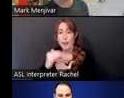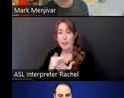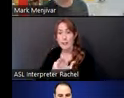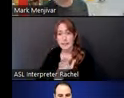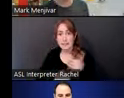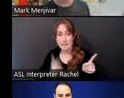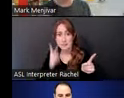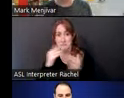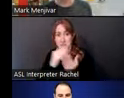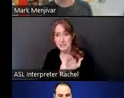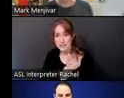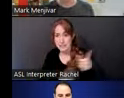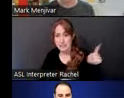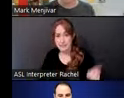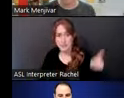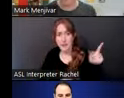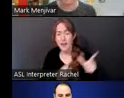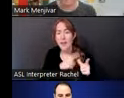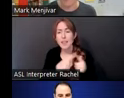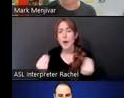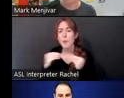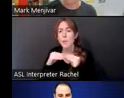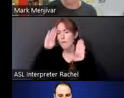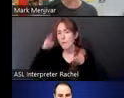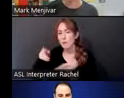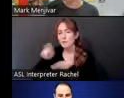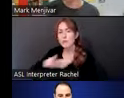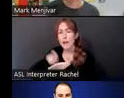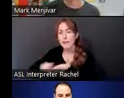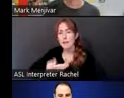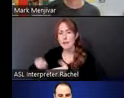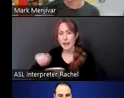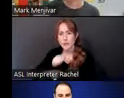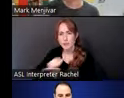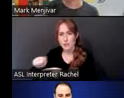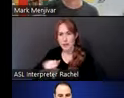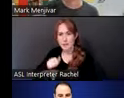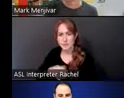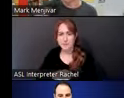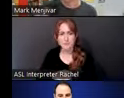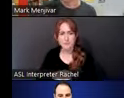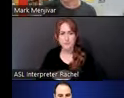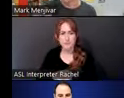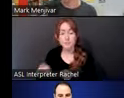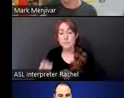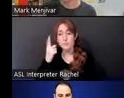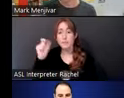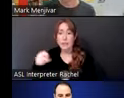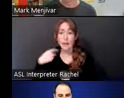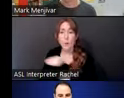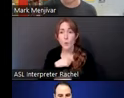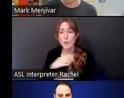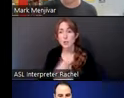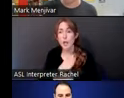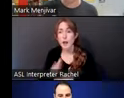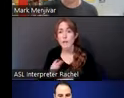up doing a more focused kind of writing exercise. And so while we, yes, we do share out verbally of what those migration